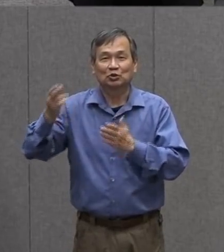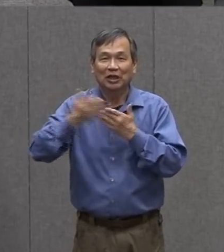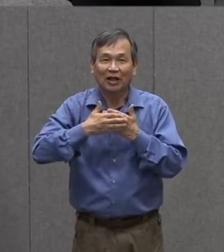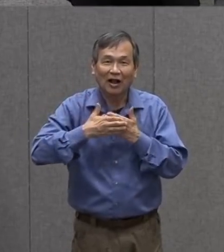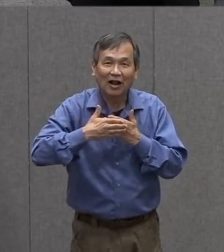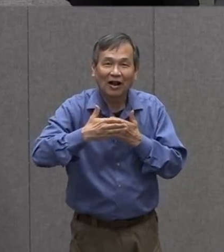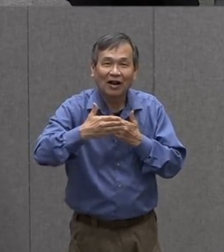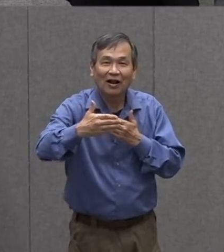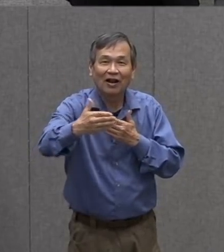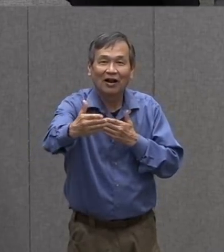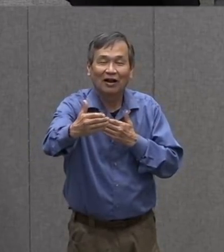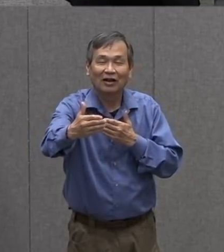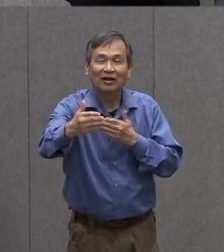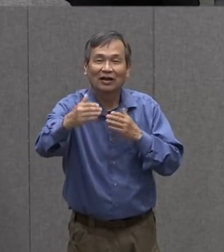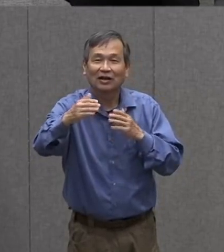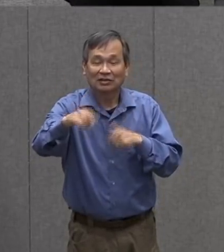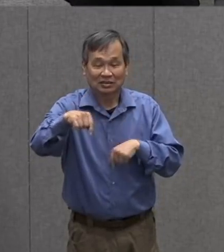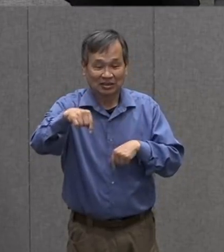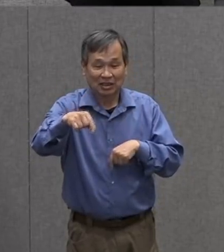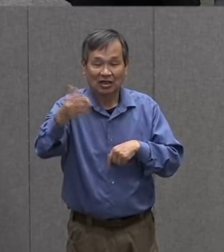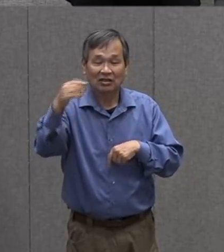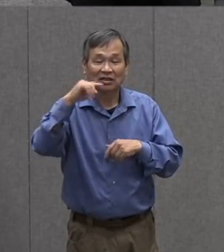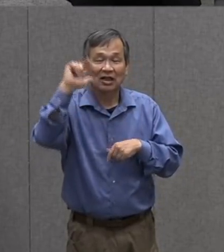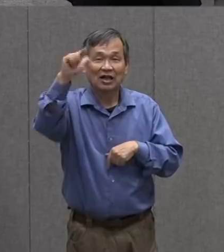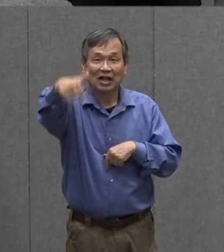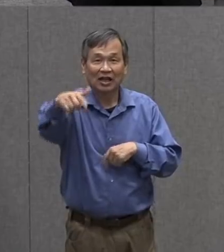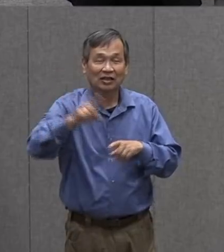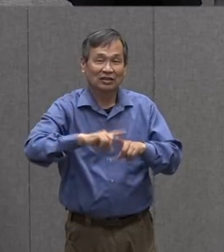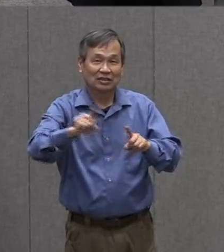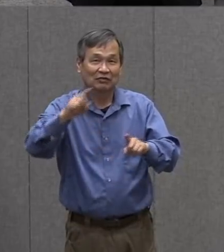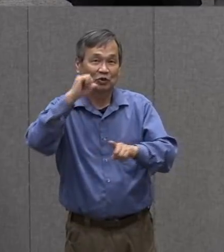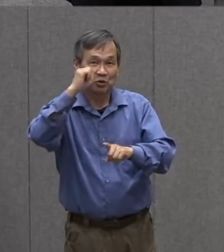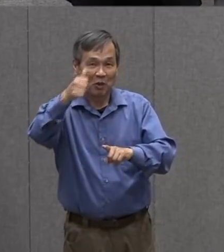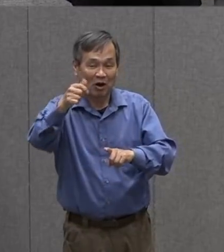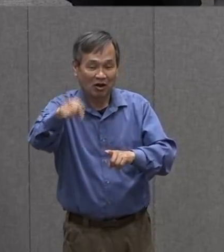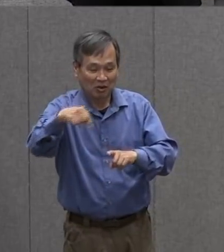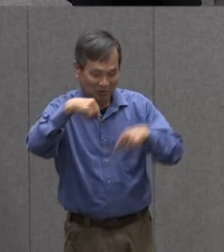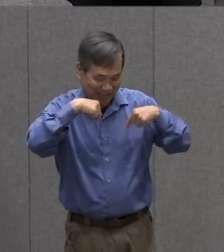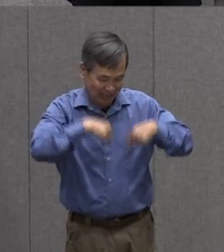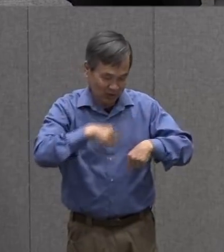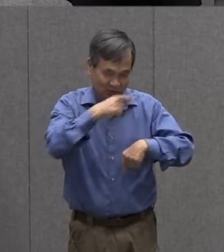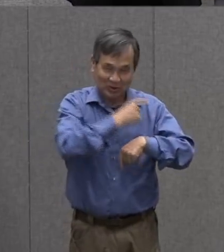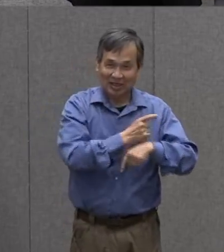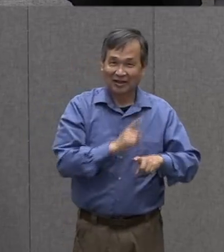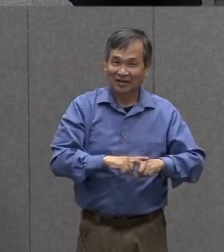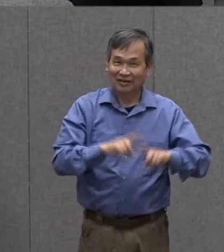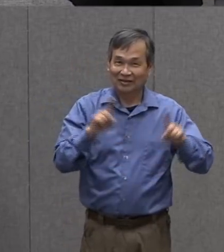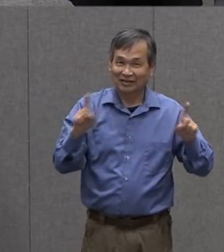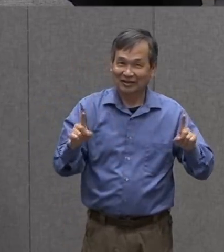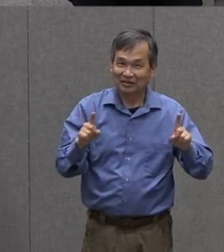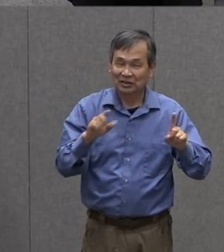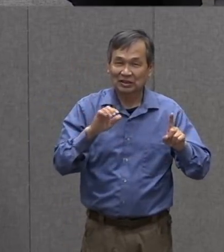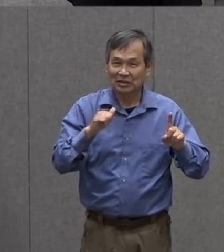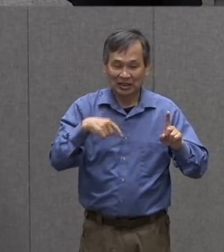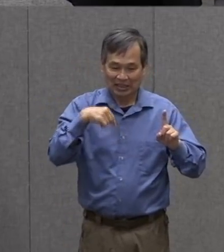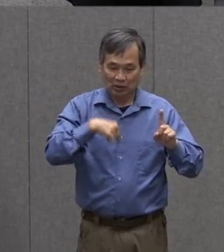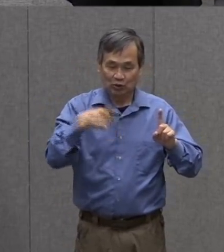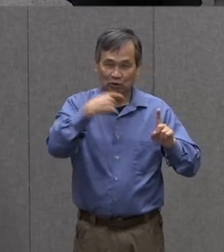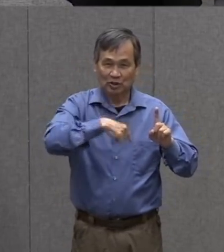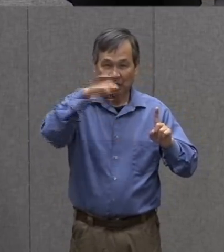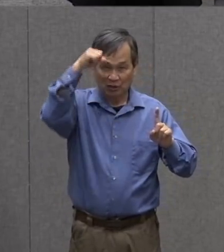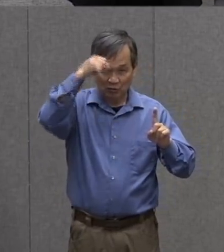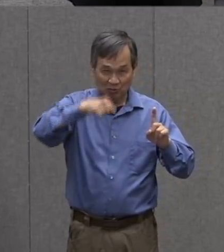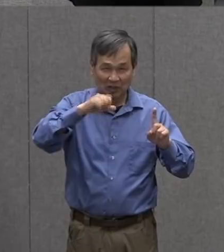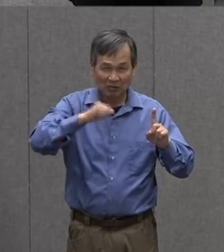again. You'll have tomorrow and the next day and the next day. How are you gonna remember what